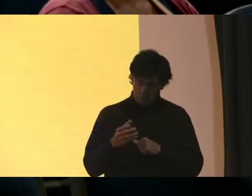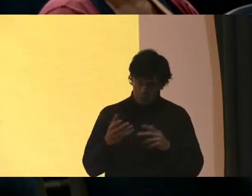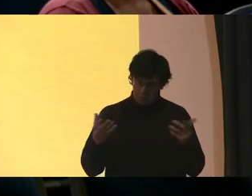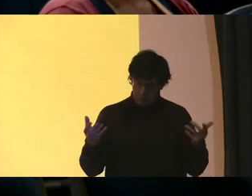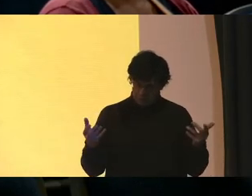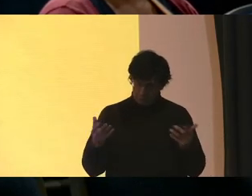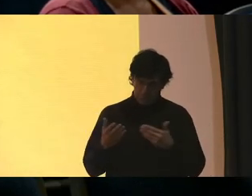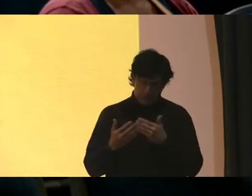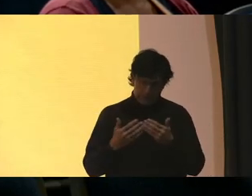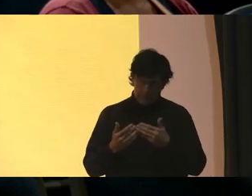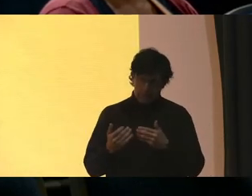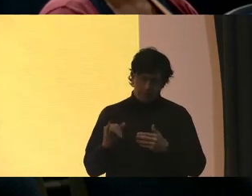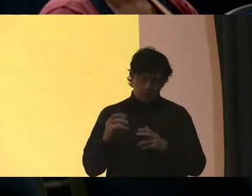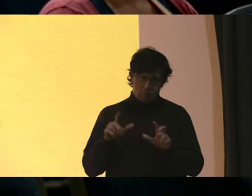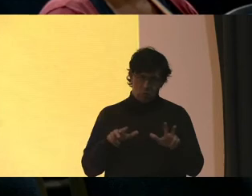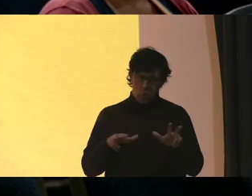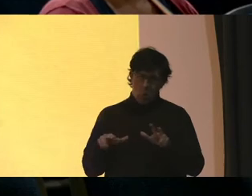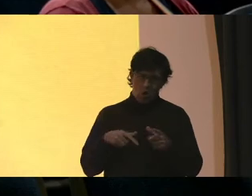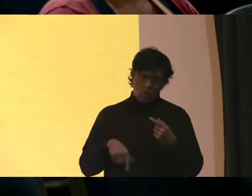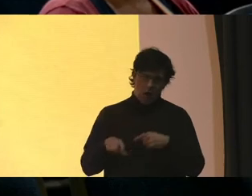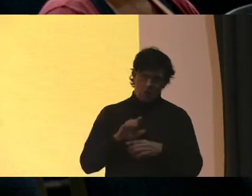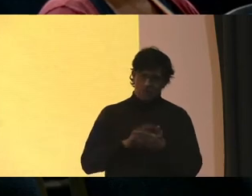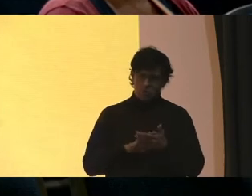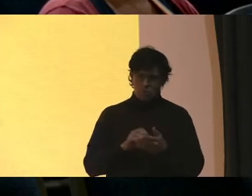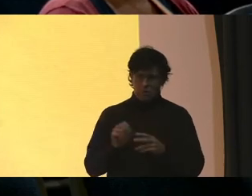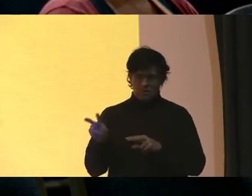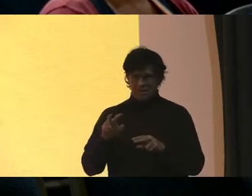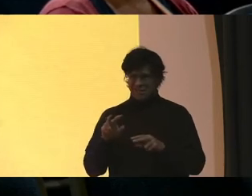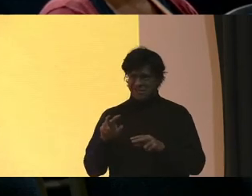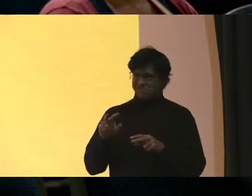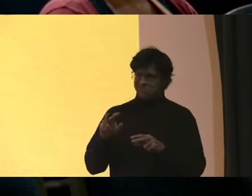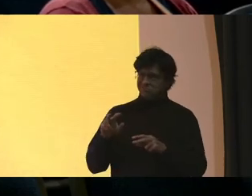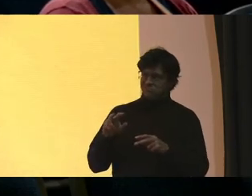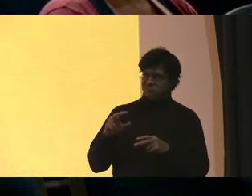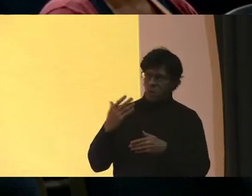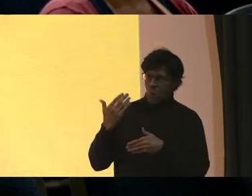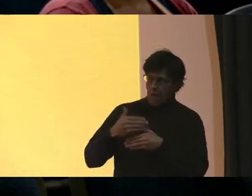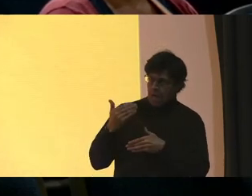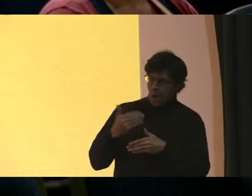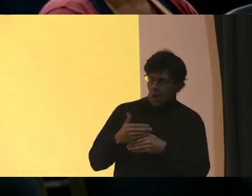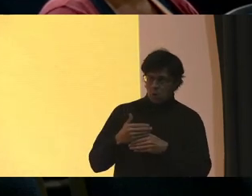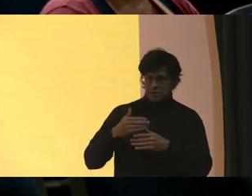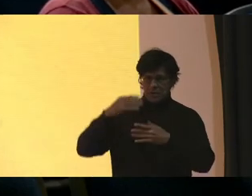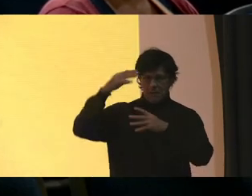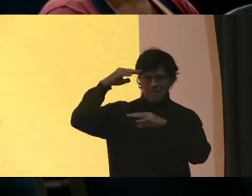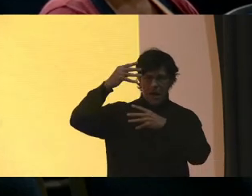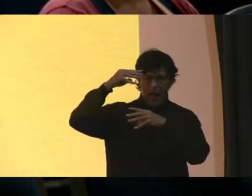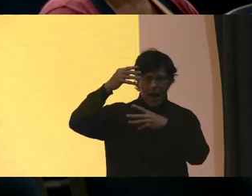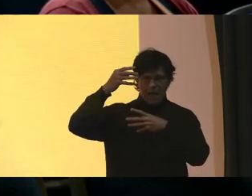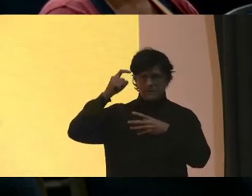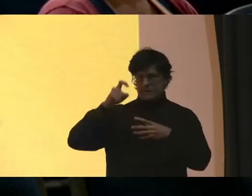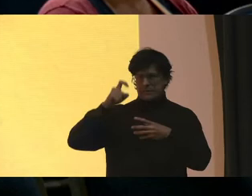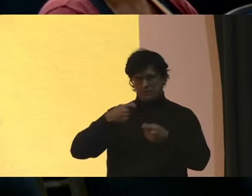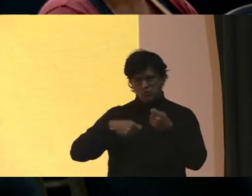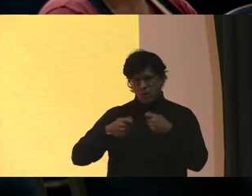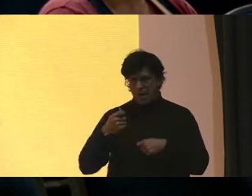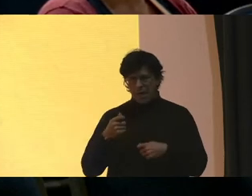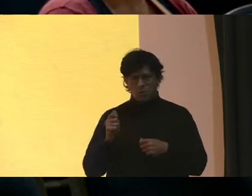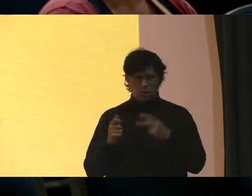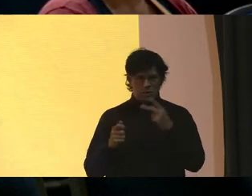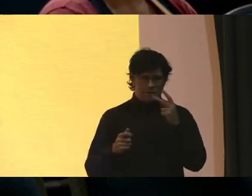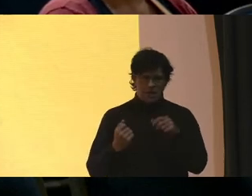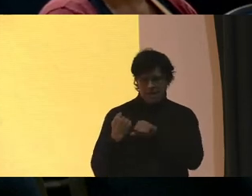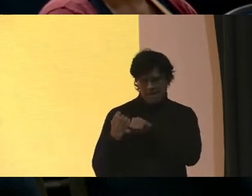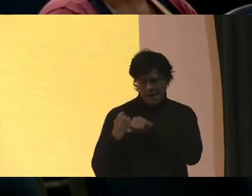even if you just do a walk around of the school You can see windows You can see blinds needed to be replaced You can see our